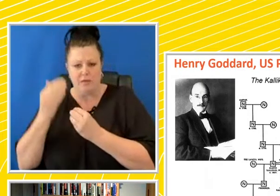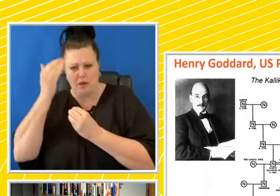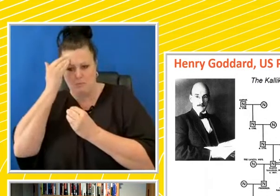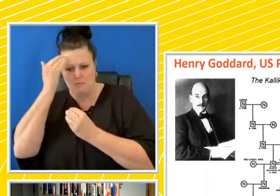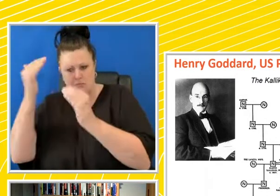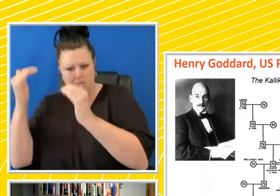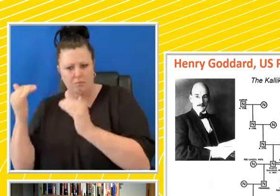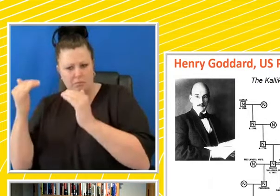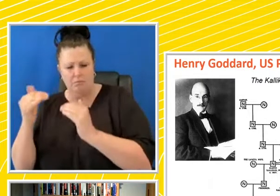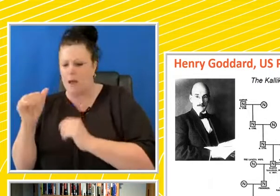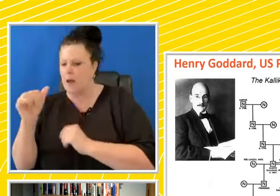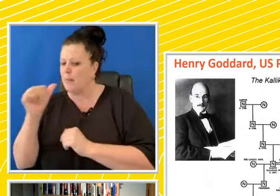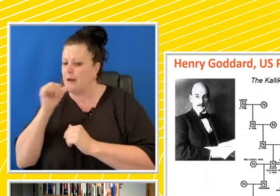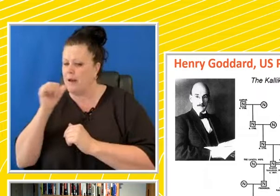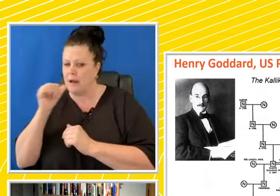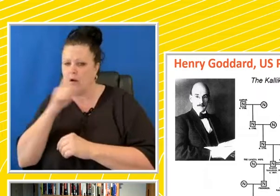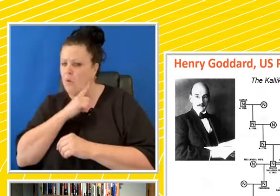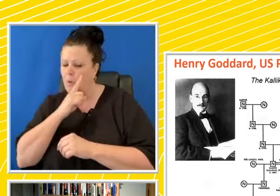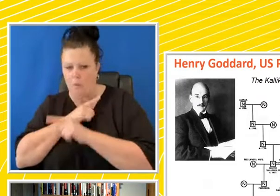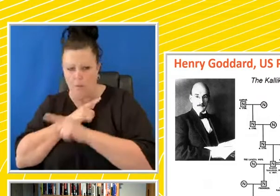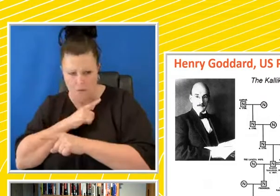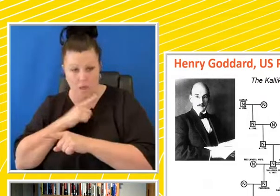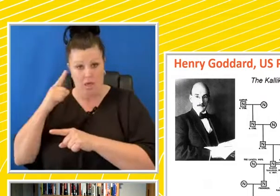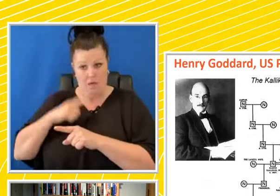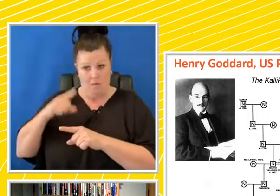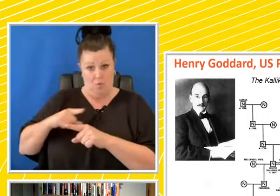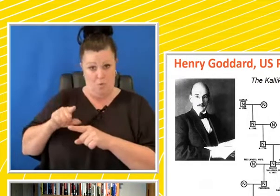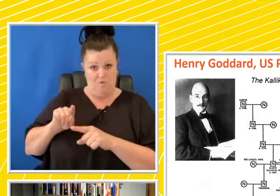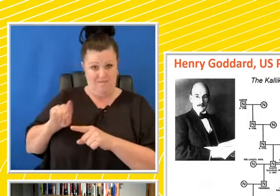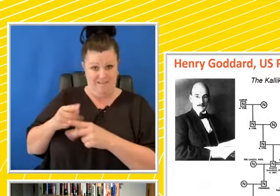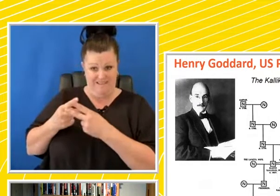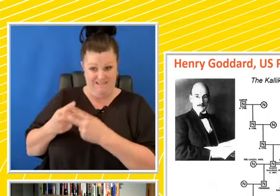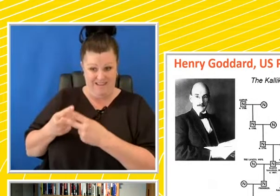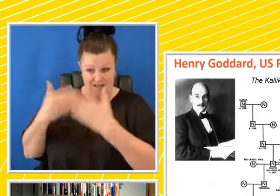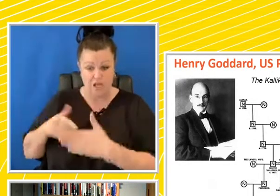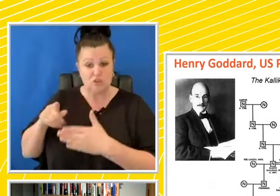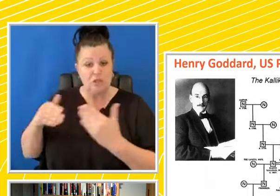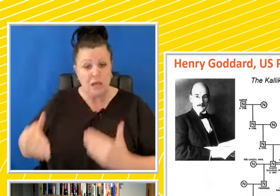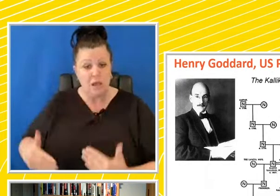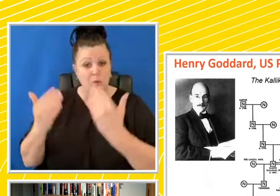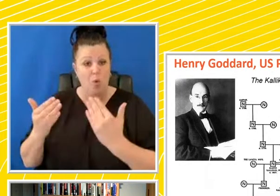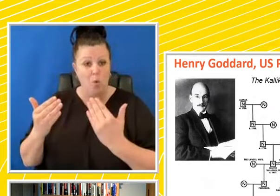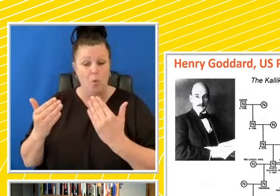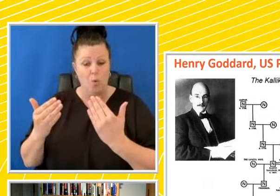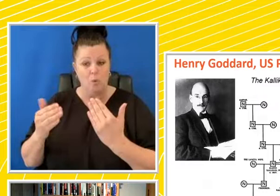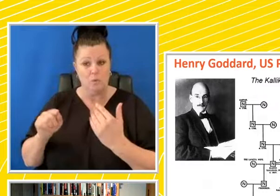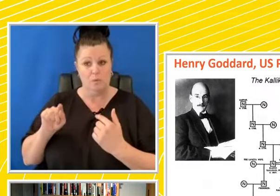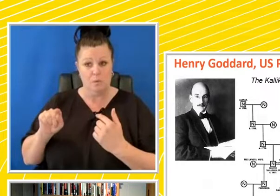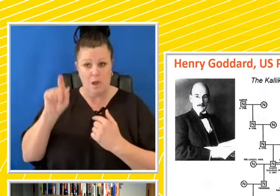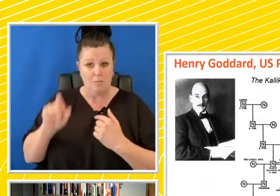-minded tavern girl. And as a result of that, she gives birth to this whole